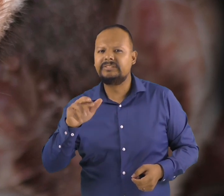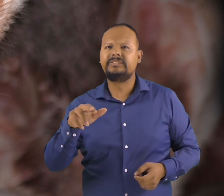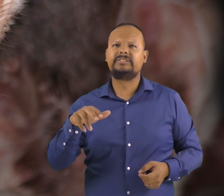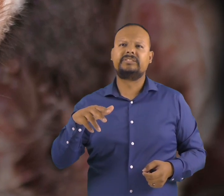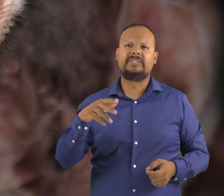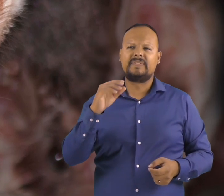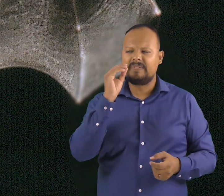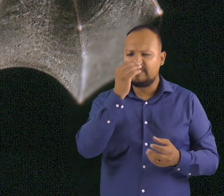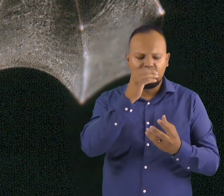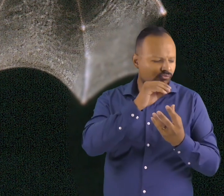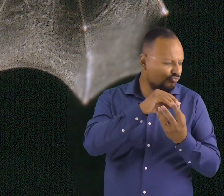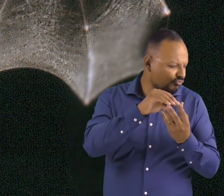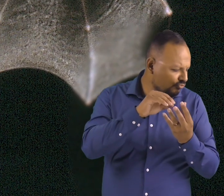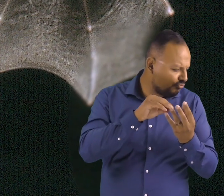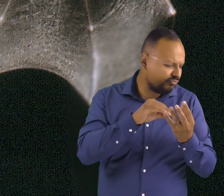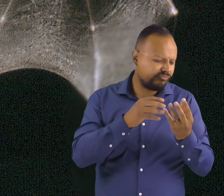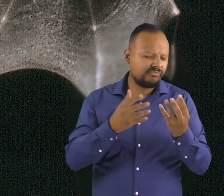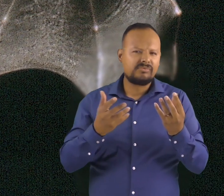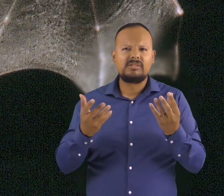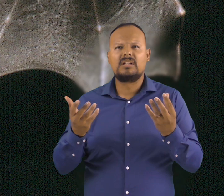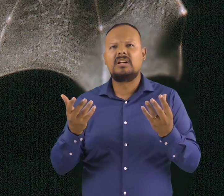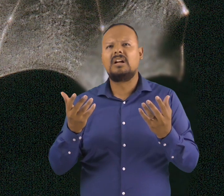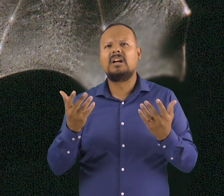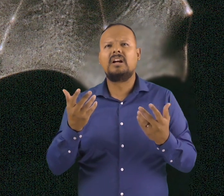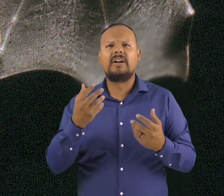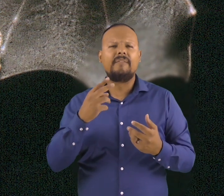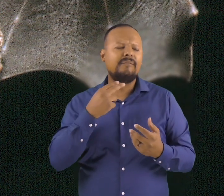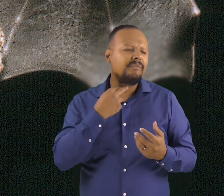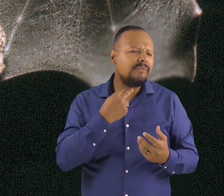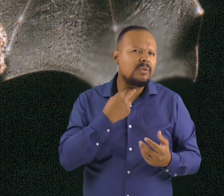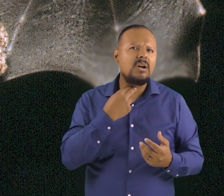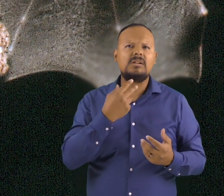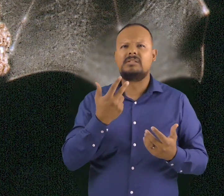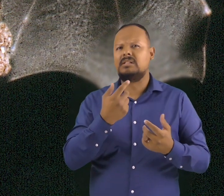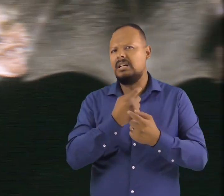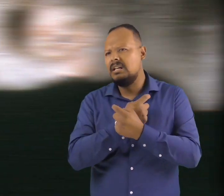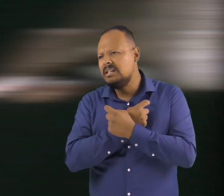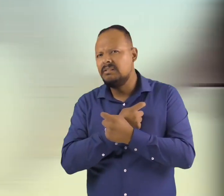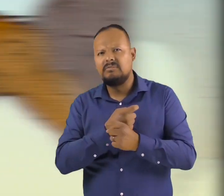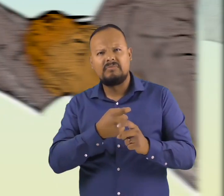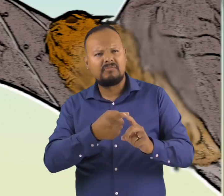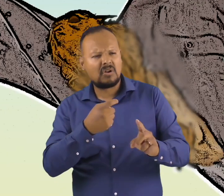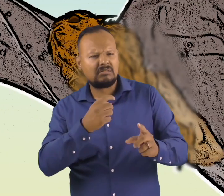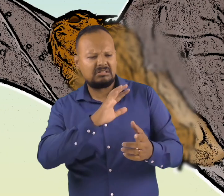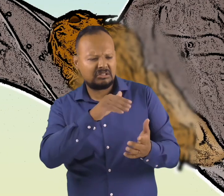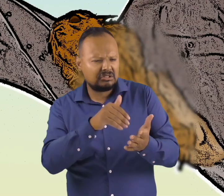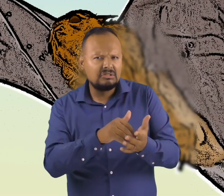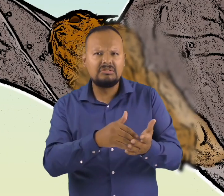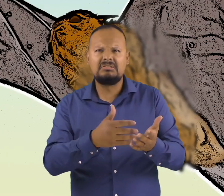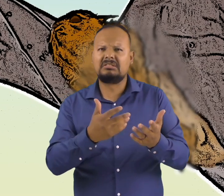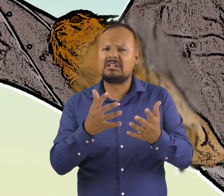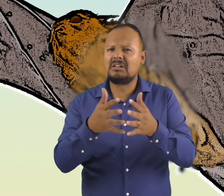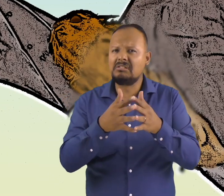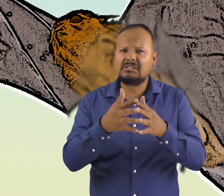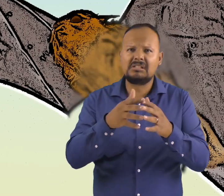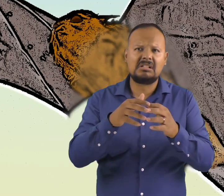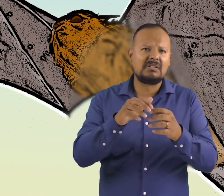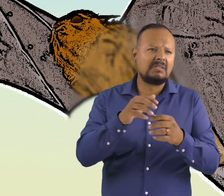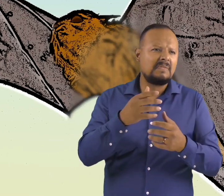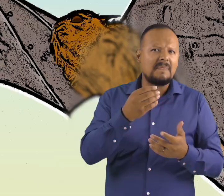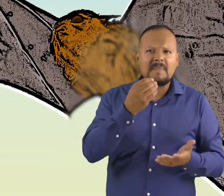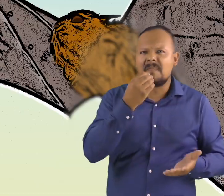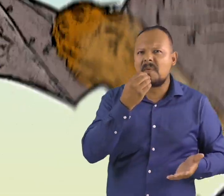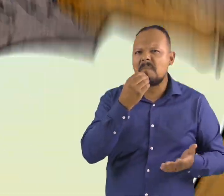Central America feeds on the blood of large birds and mammals. Other interesting